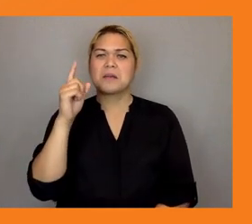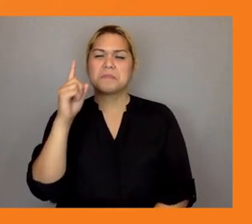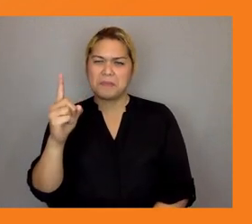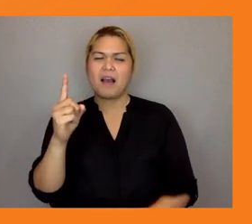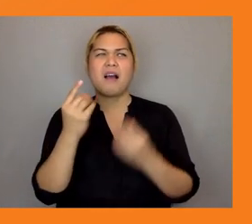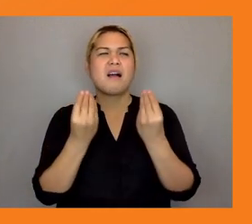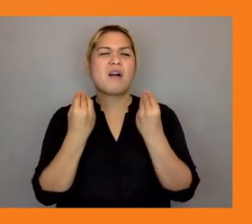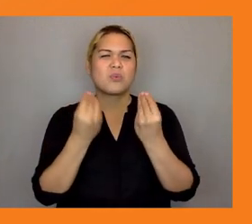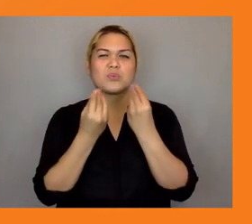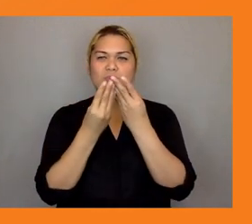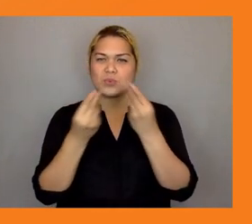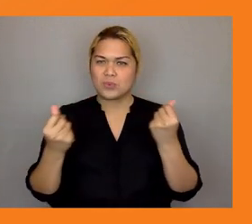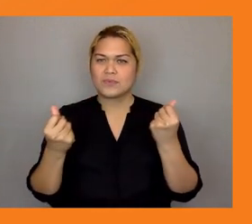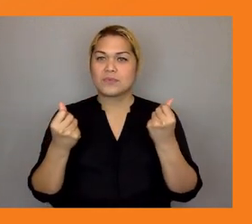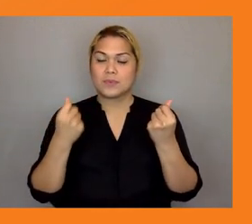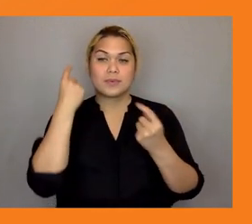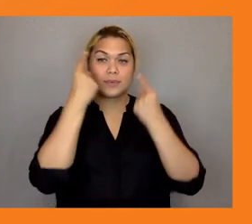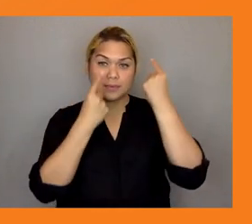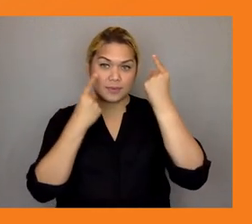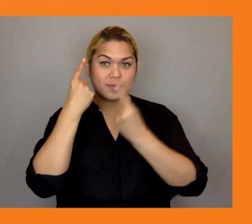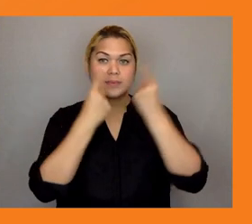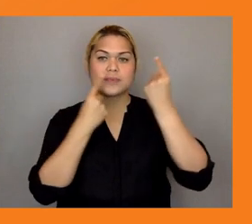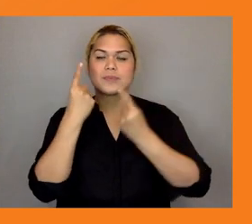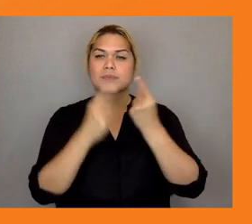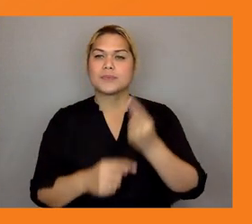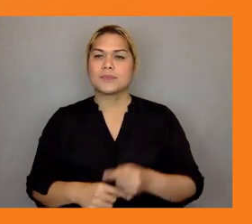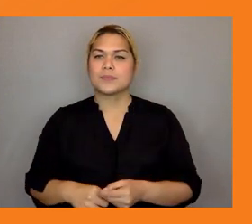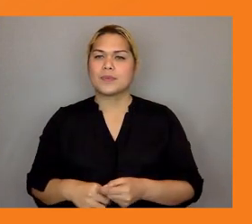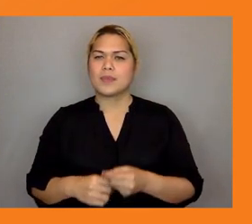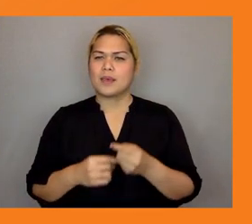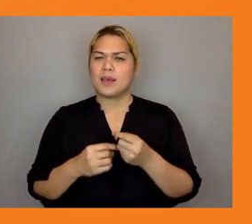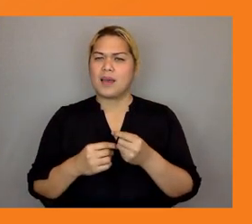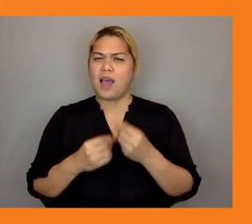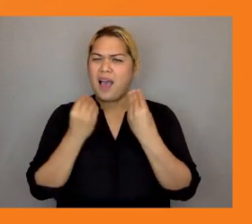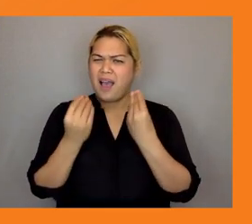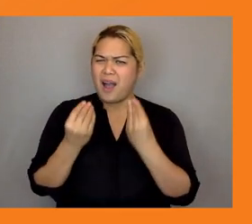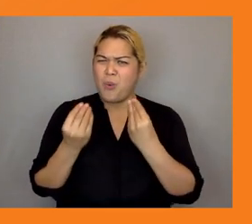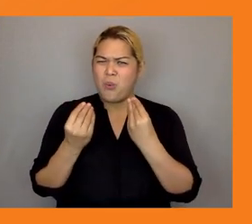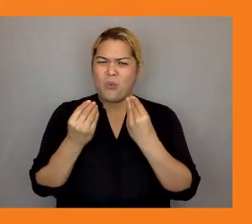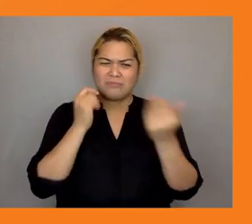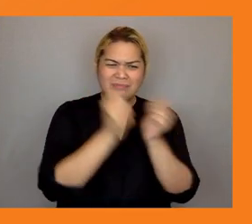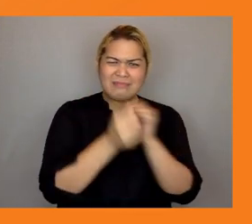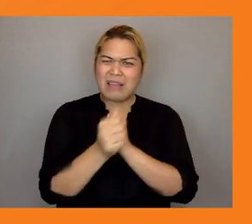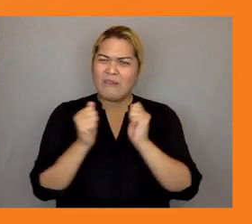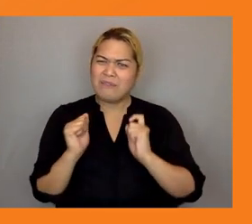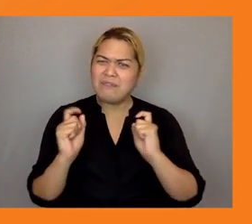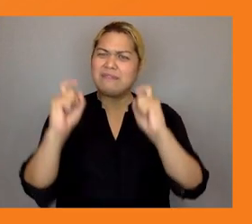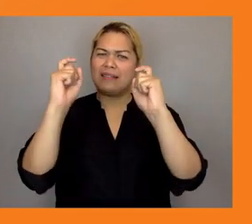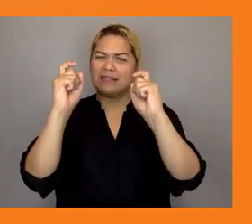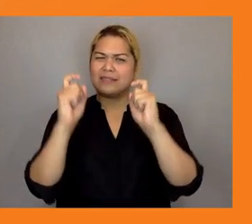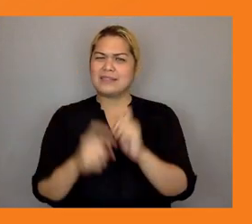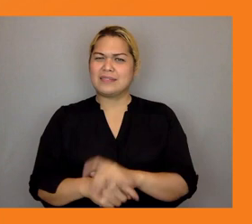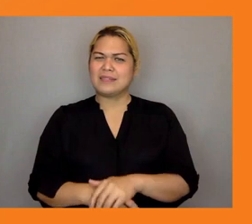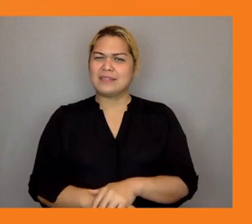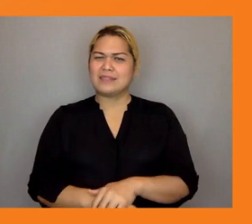the sheer scale and pace of change that we need to make to address climate change and that this change can have